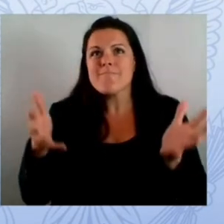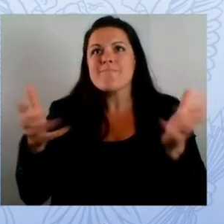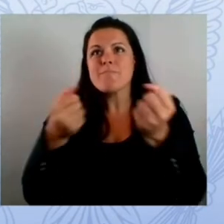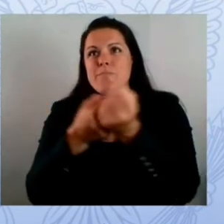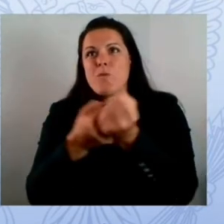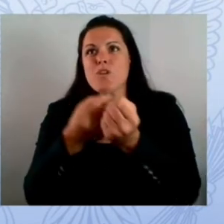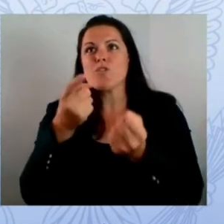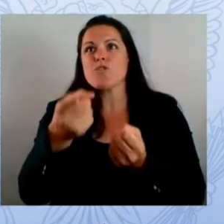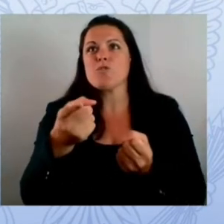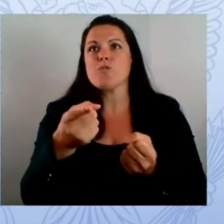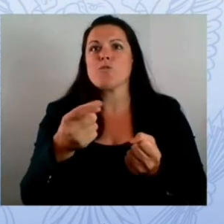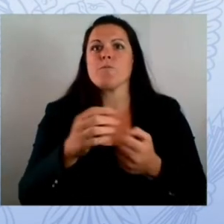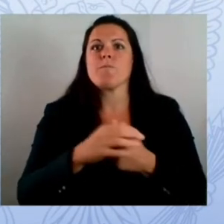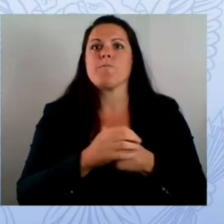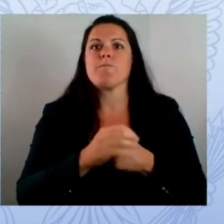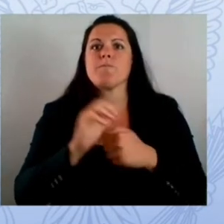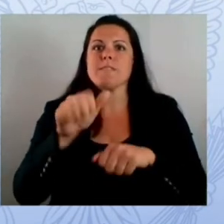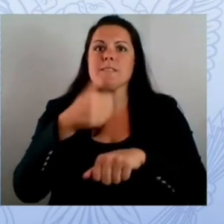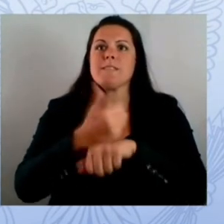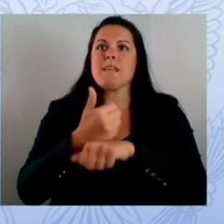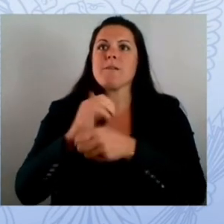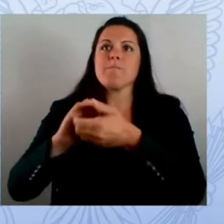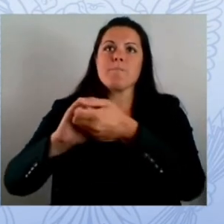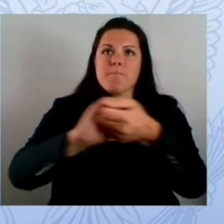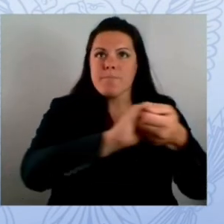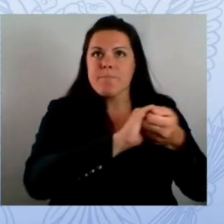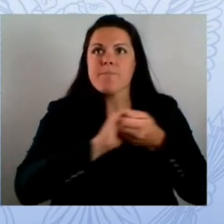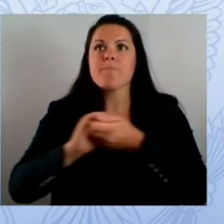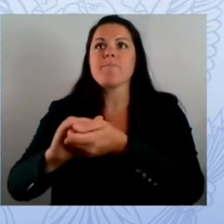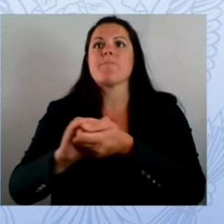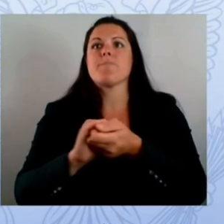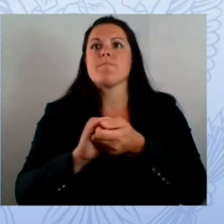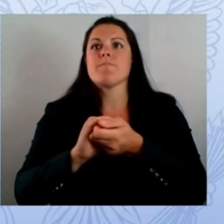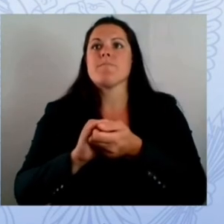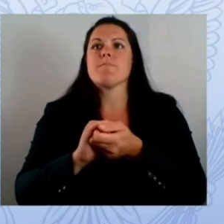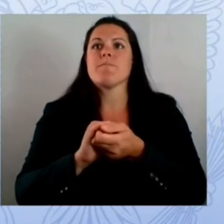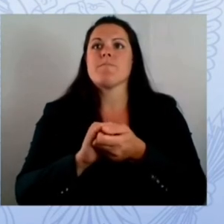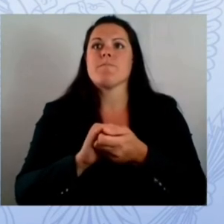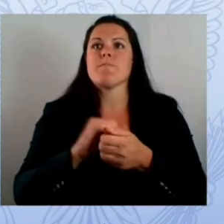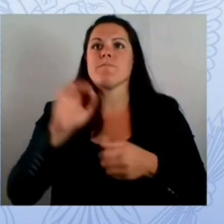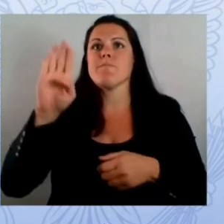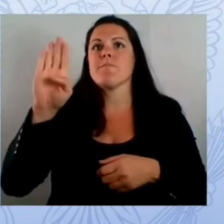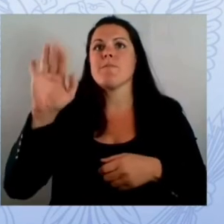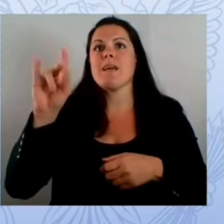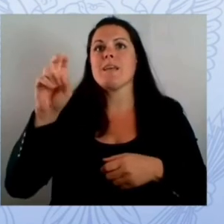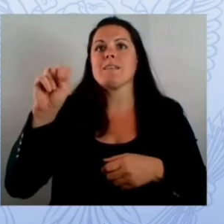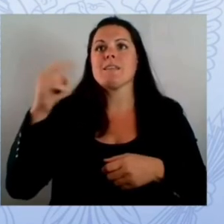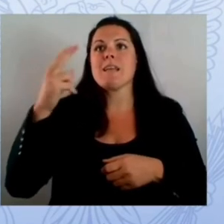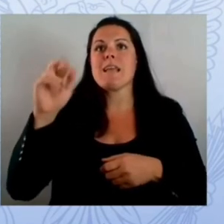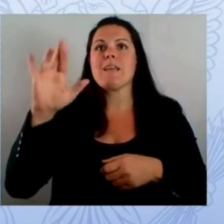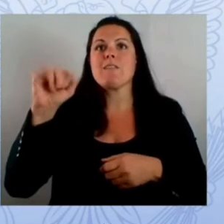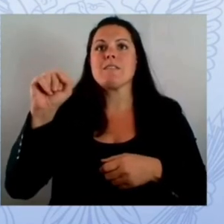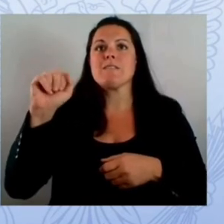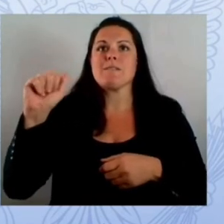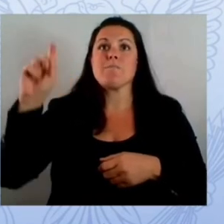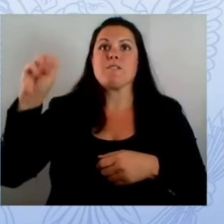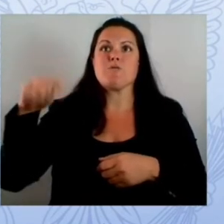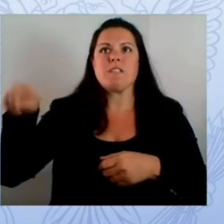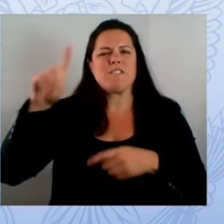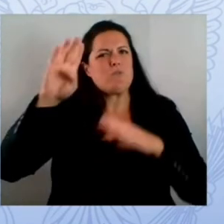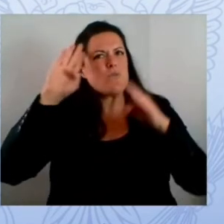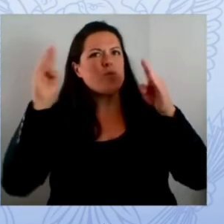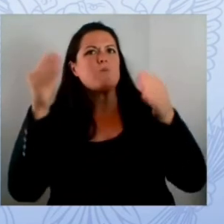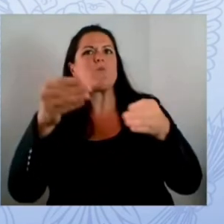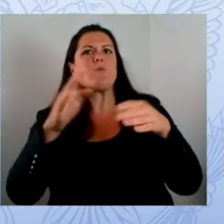you if the worst happens but also before that happens as our as ann did during secretary mayorka's opening